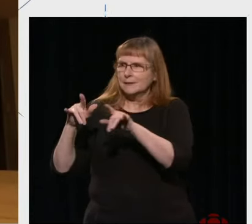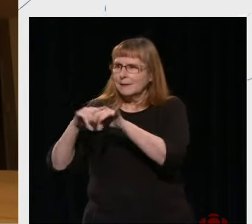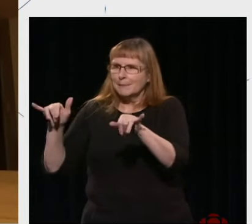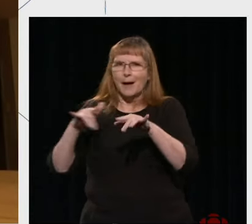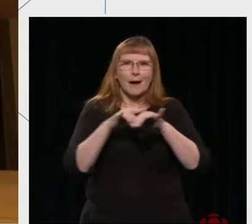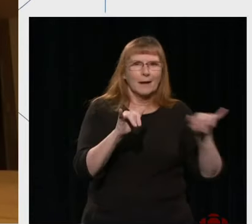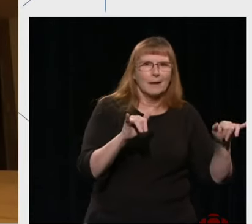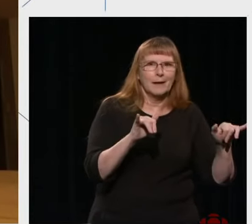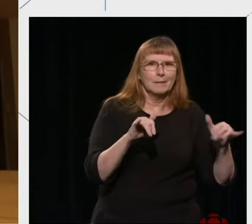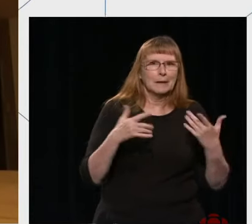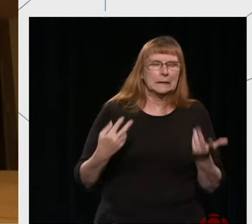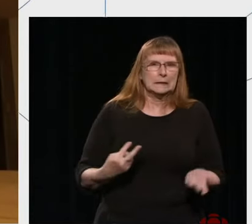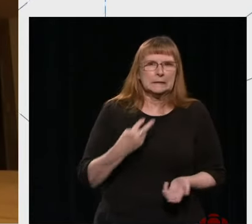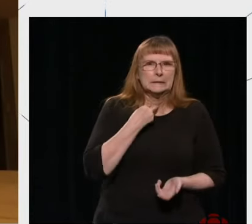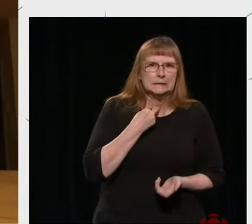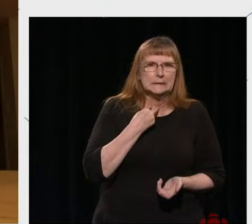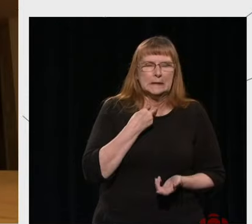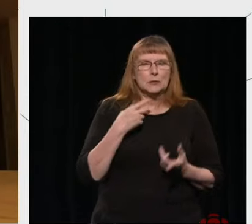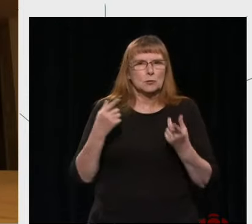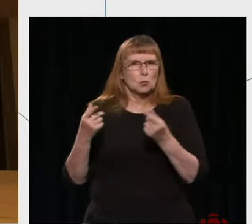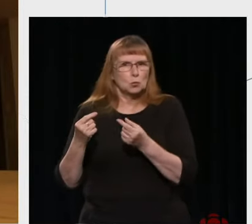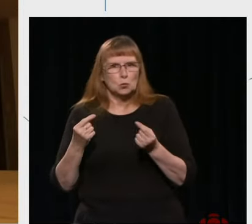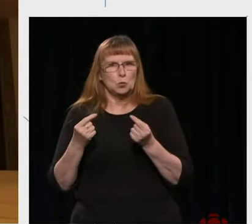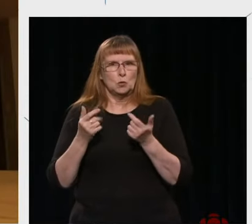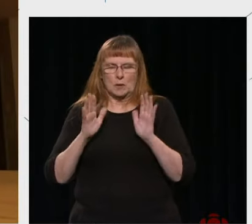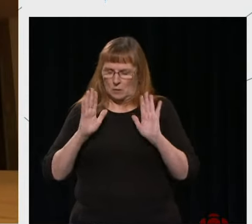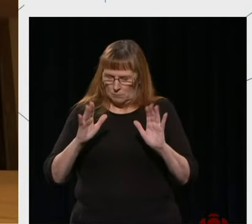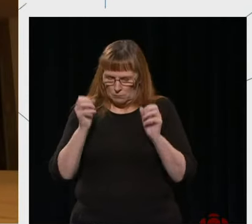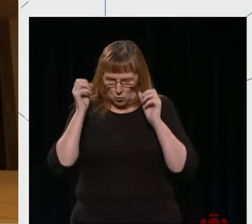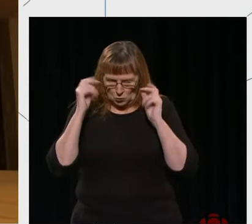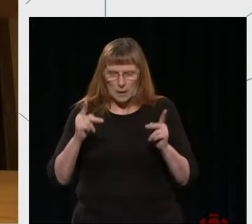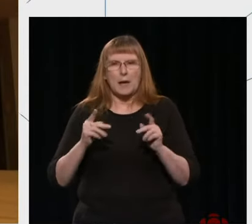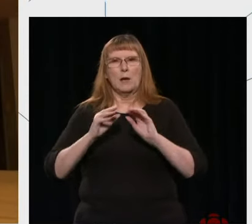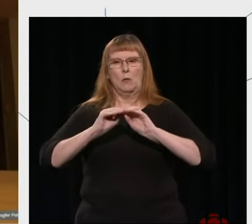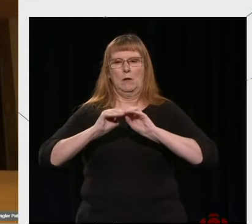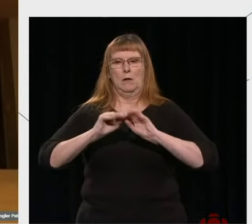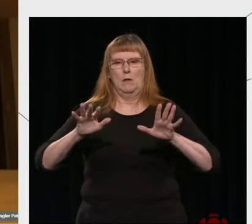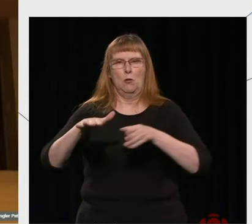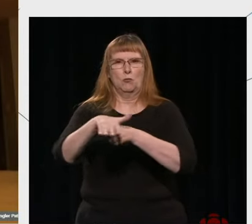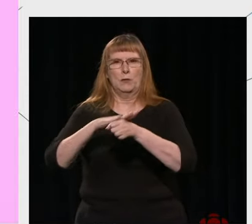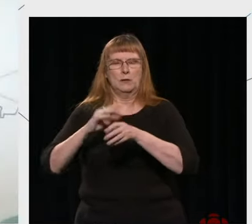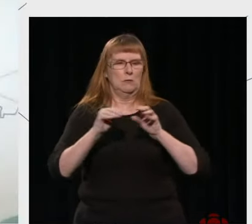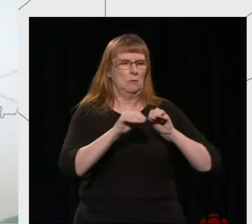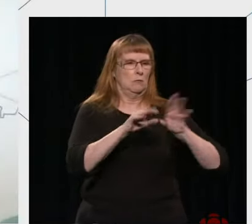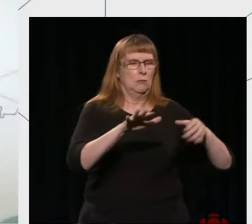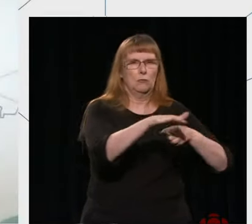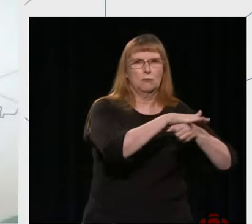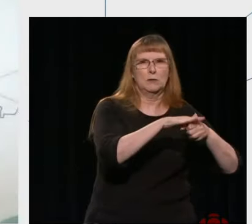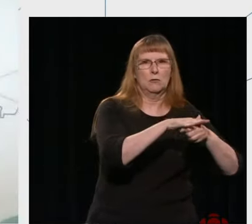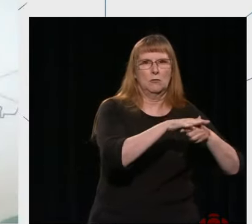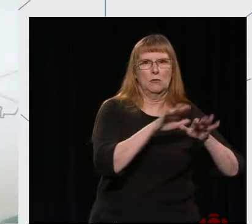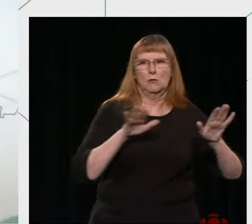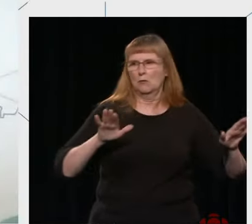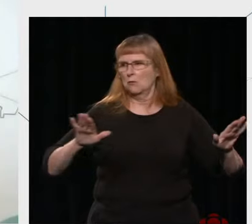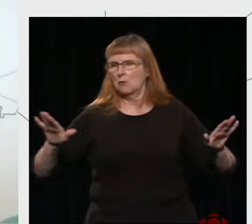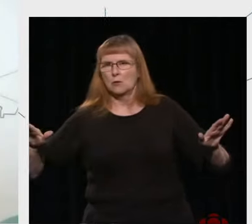all evils in the context to be able to ensure that information was shared amongst Francophones in the country.